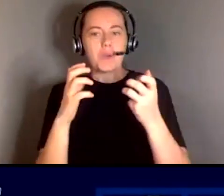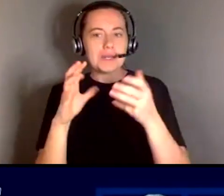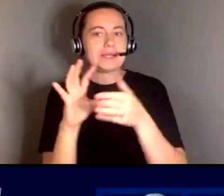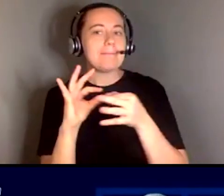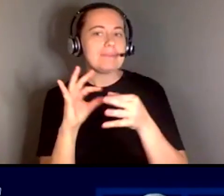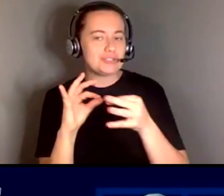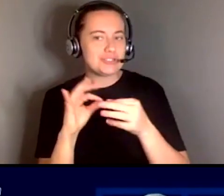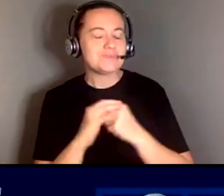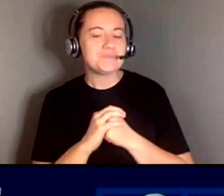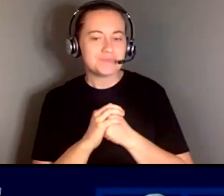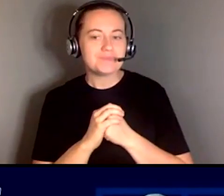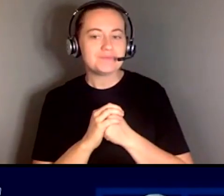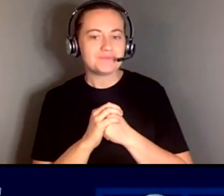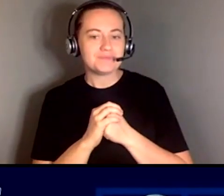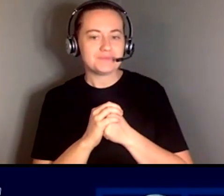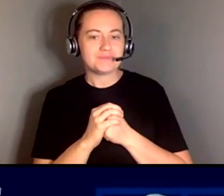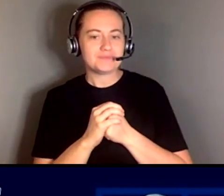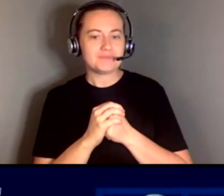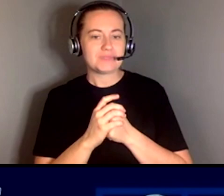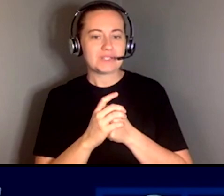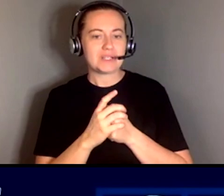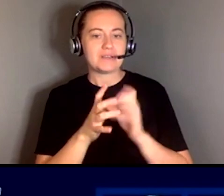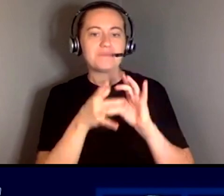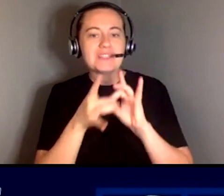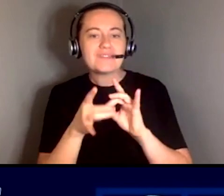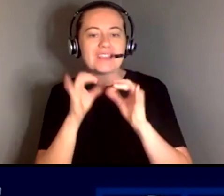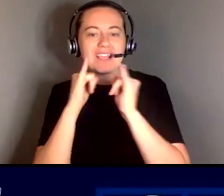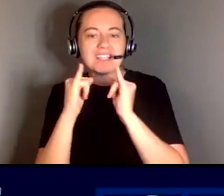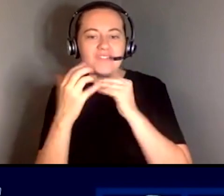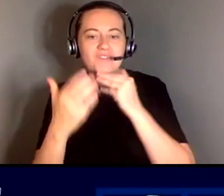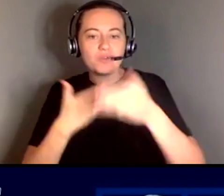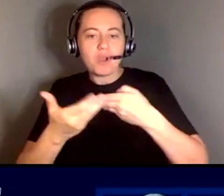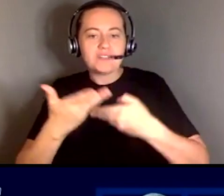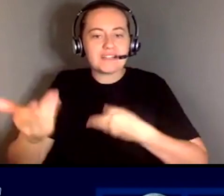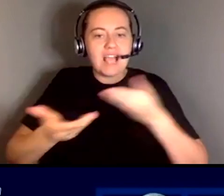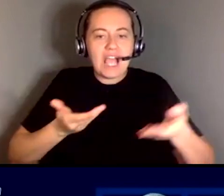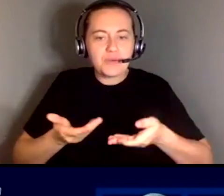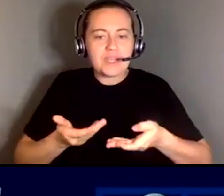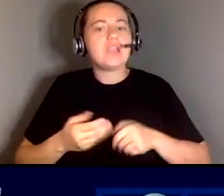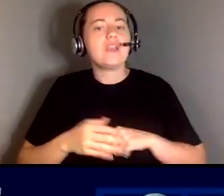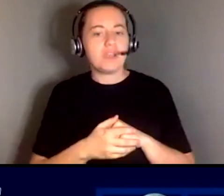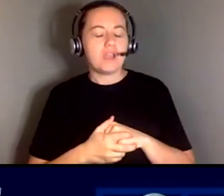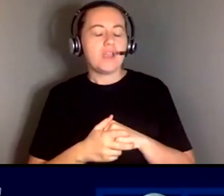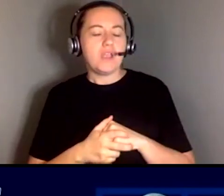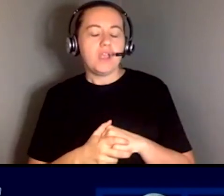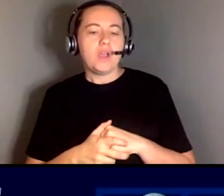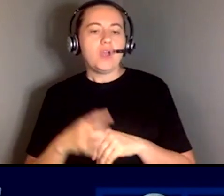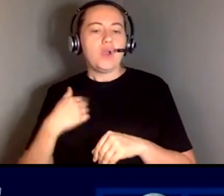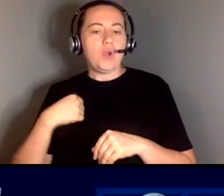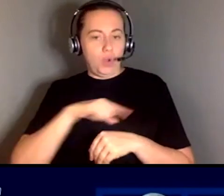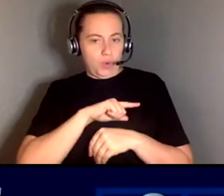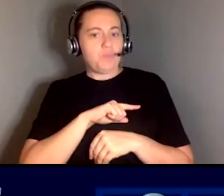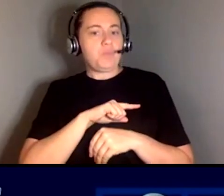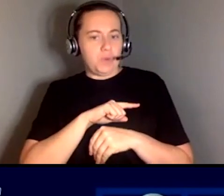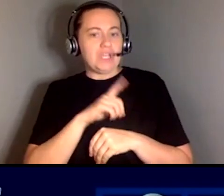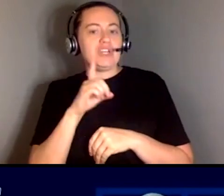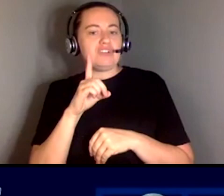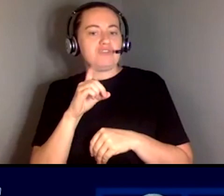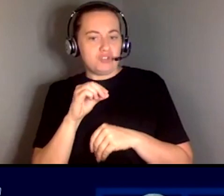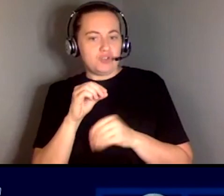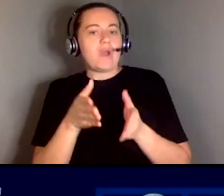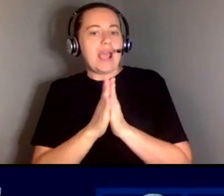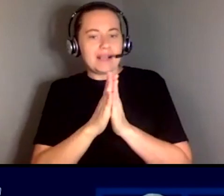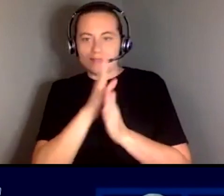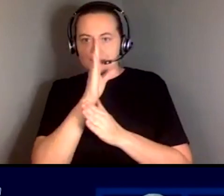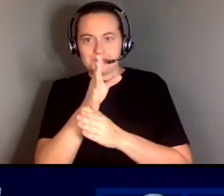you know in terms of interview interview process and hiring uh we we do ask up front